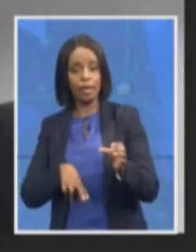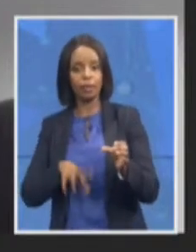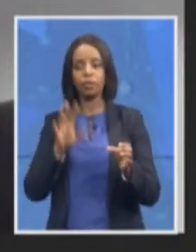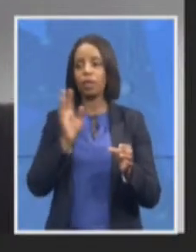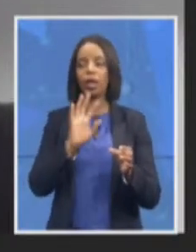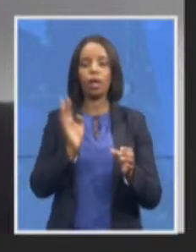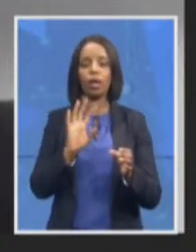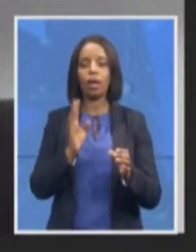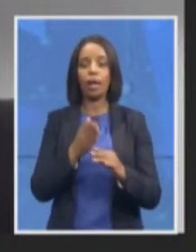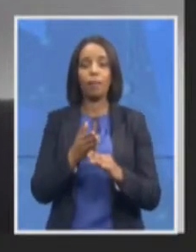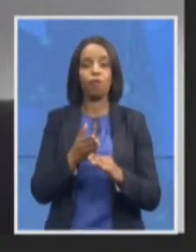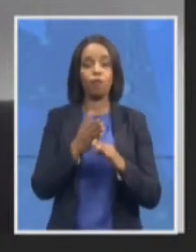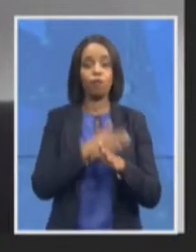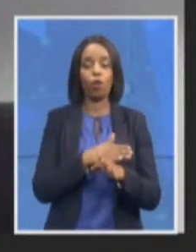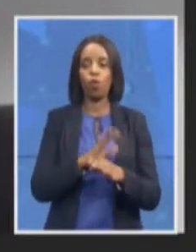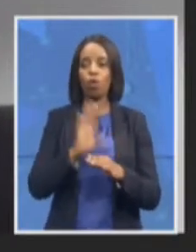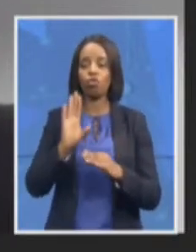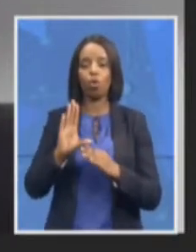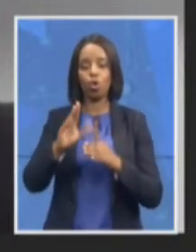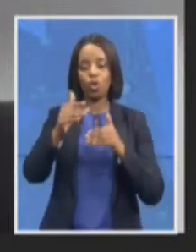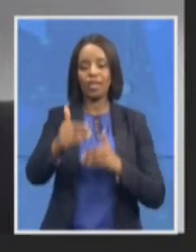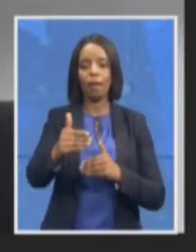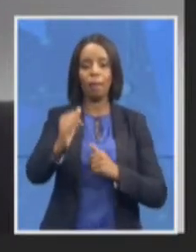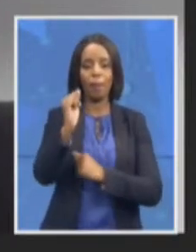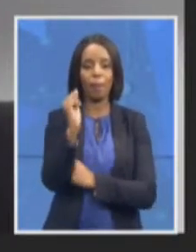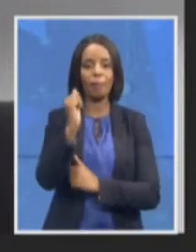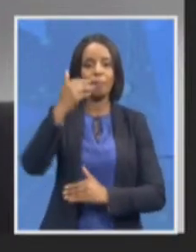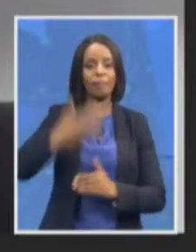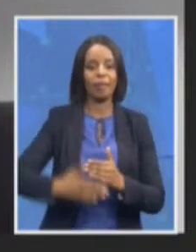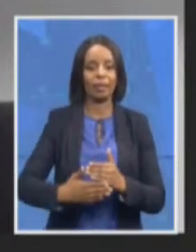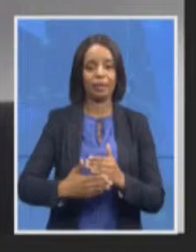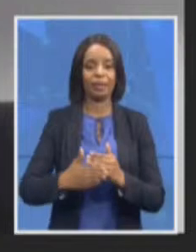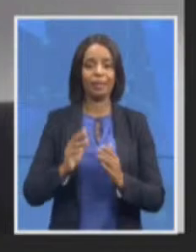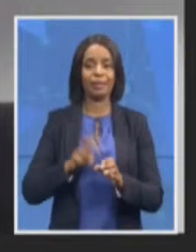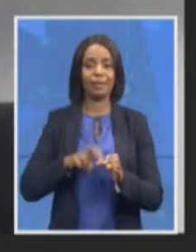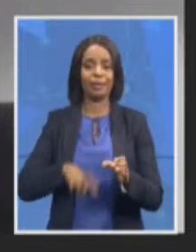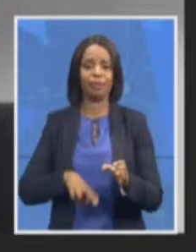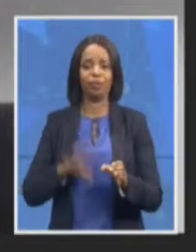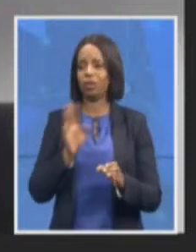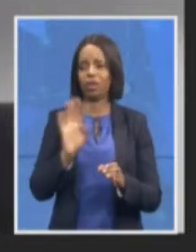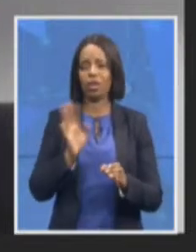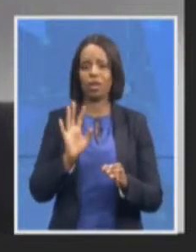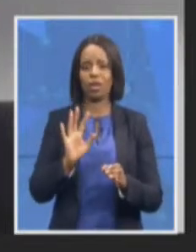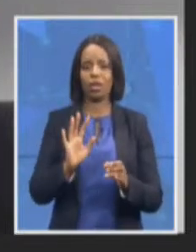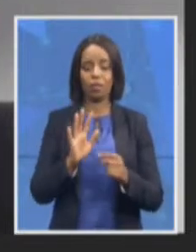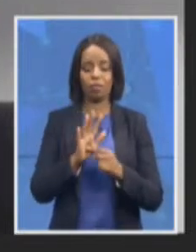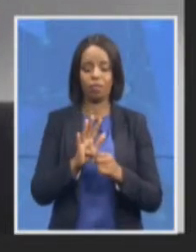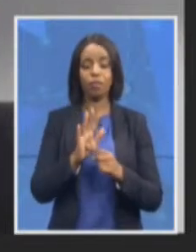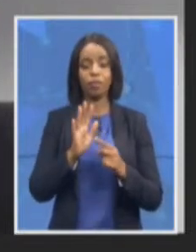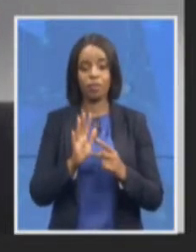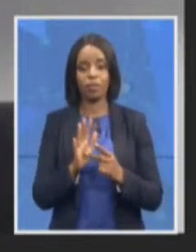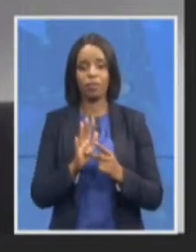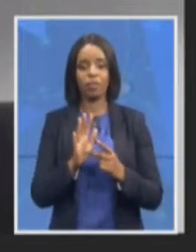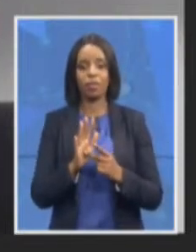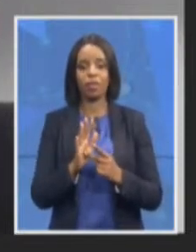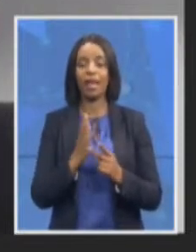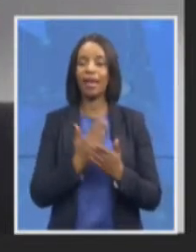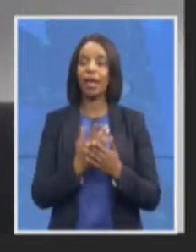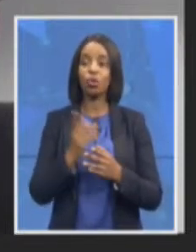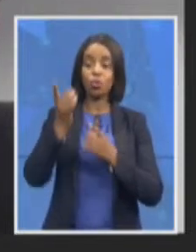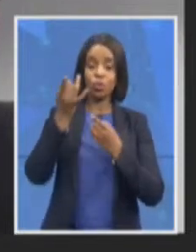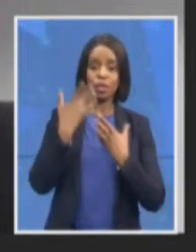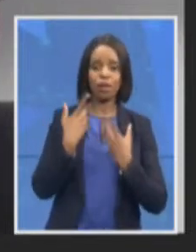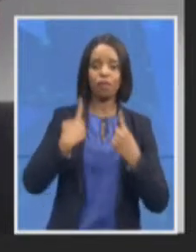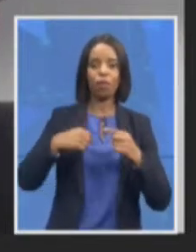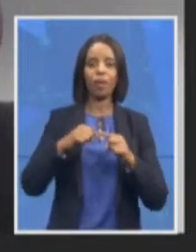secondly can you say without hesitation that there are no prosecutors who are deliberately sabotaging key cases